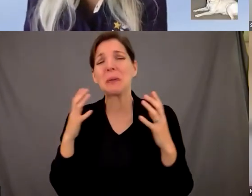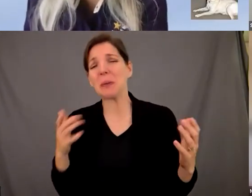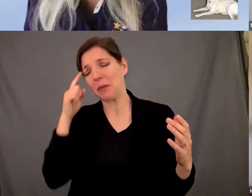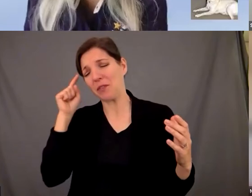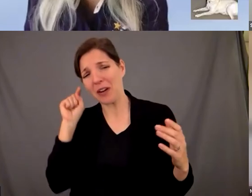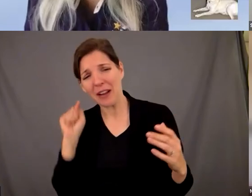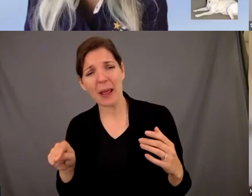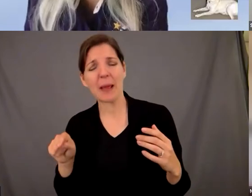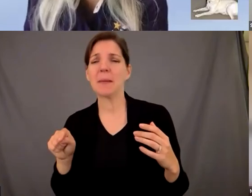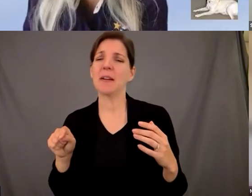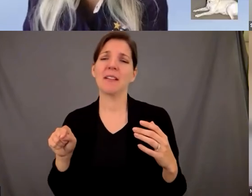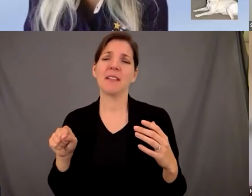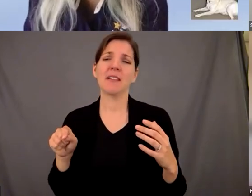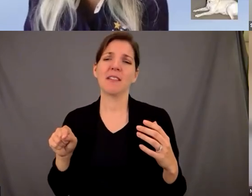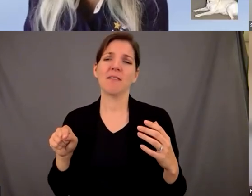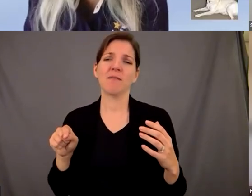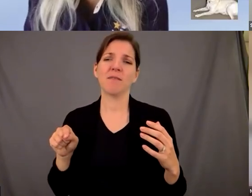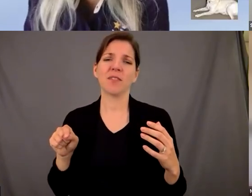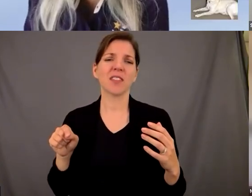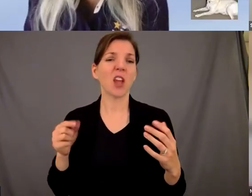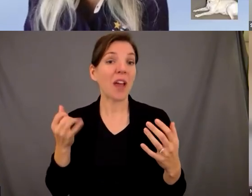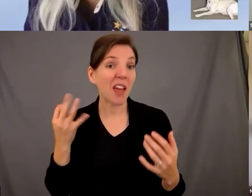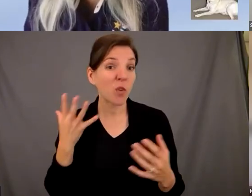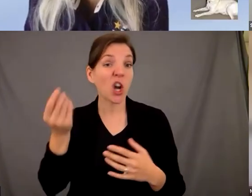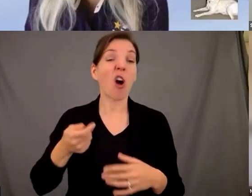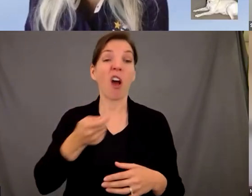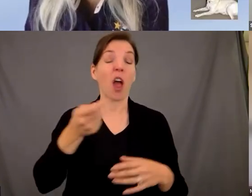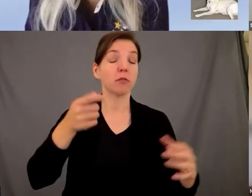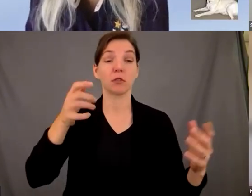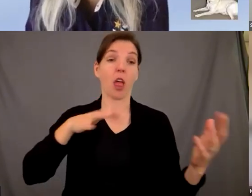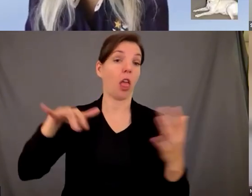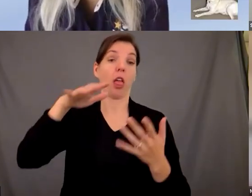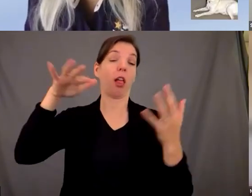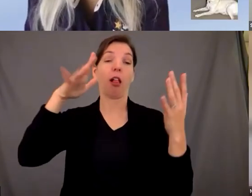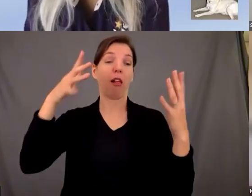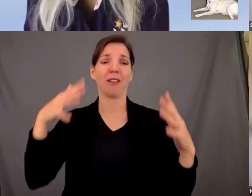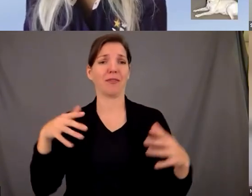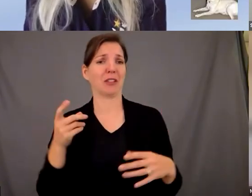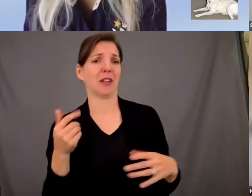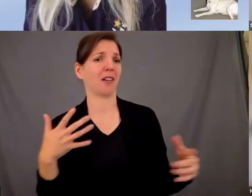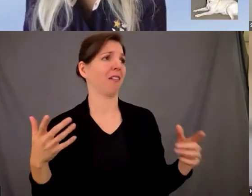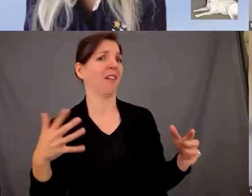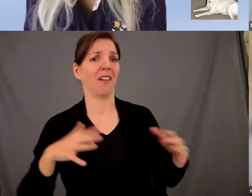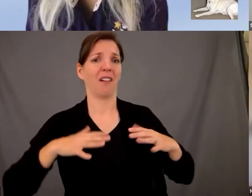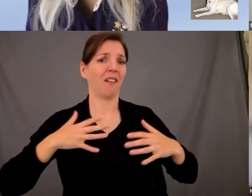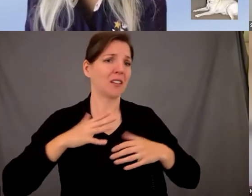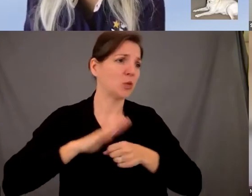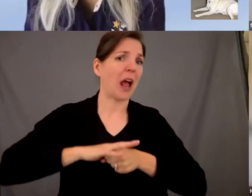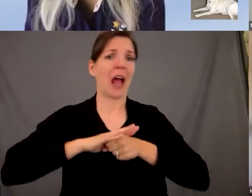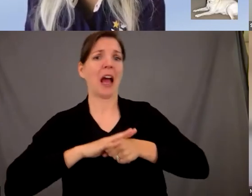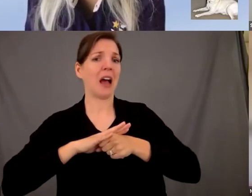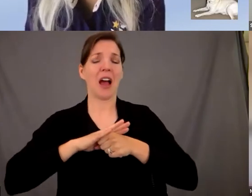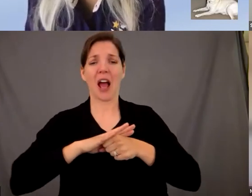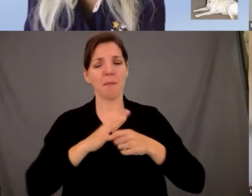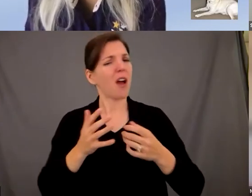like we take them to places it's so miserable and then like they just get they just can't handle it because they they're we also care for their mental